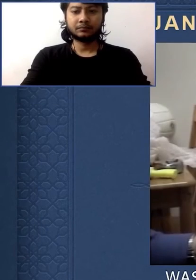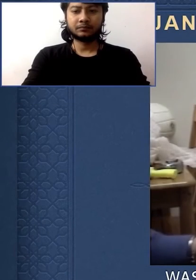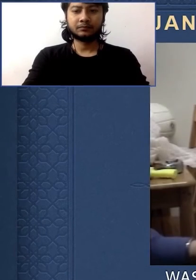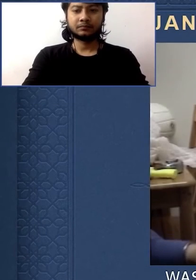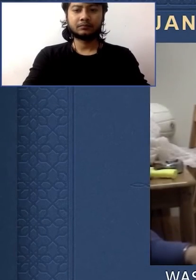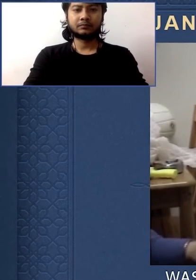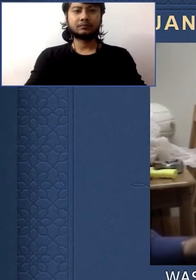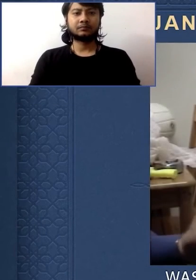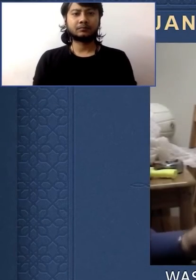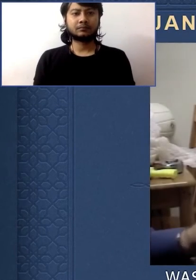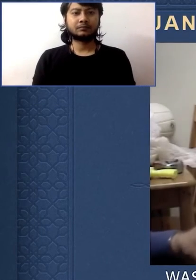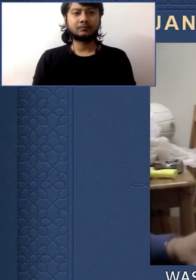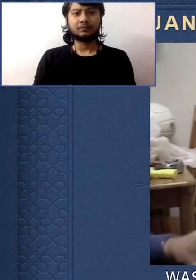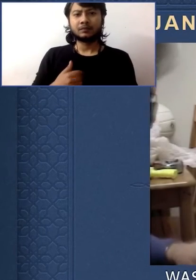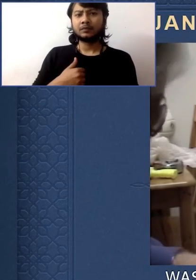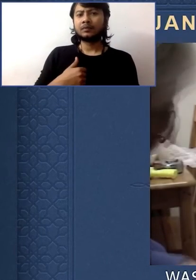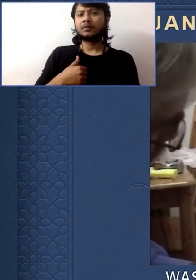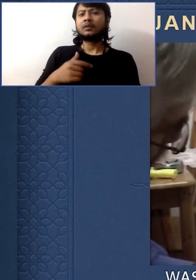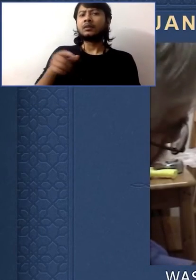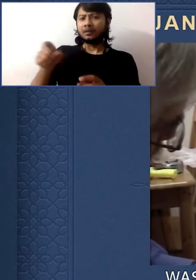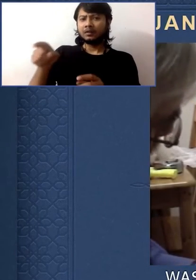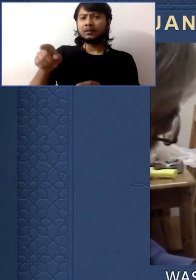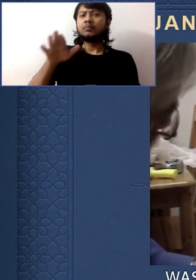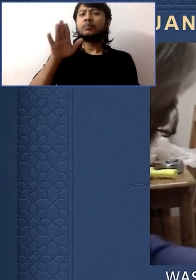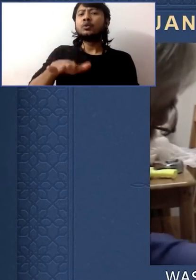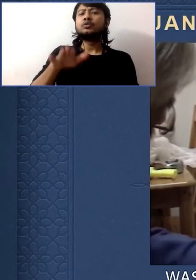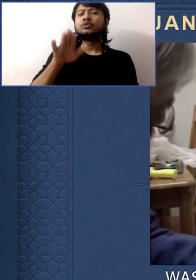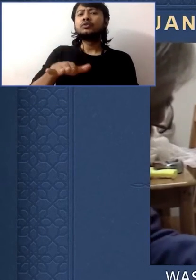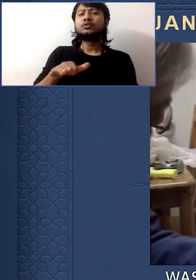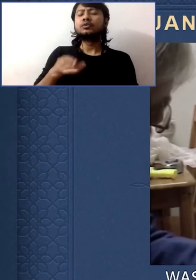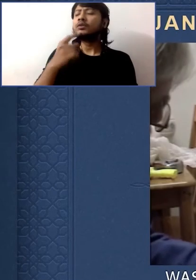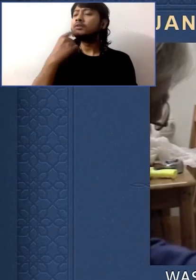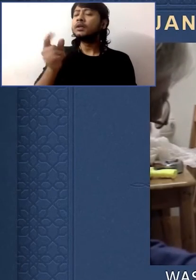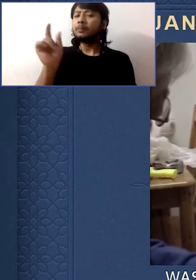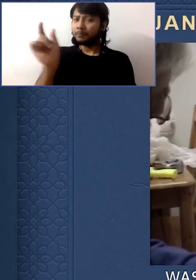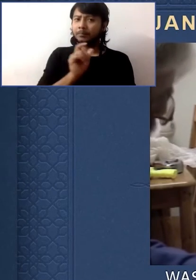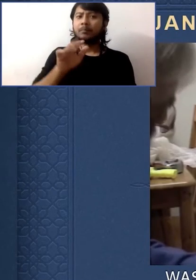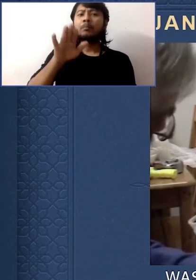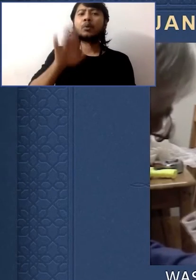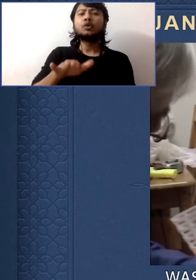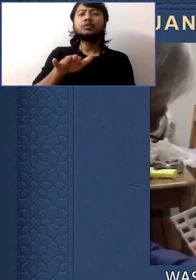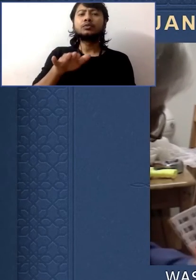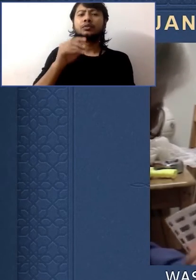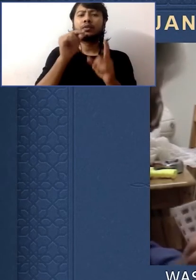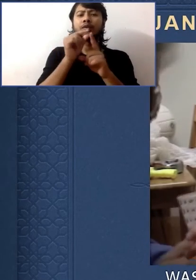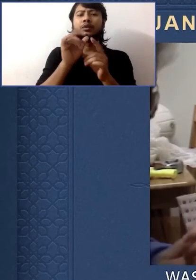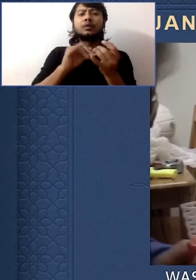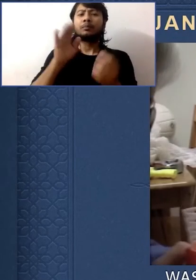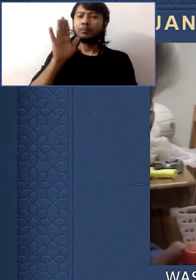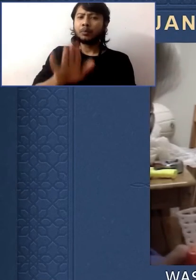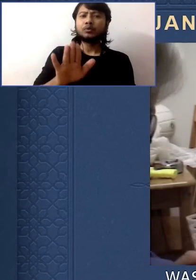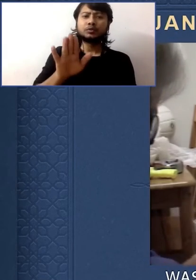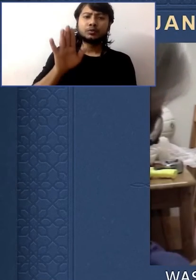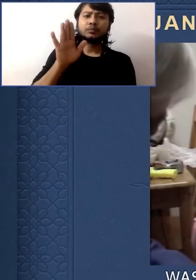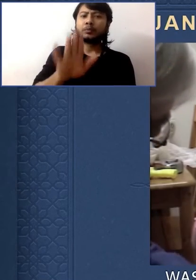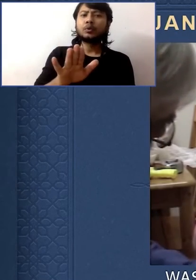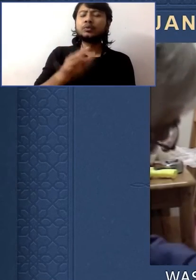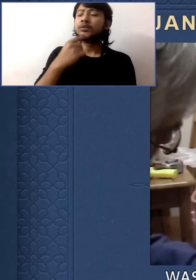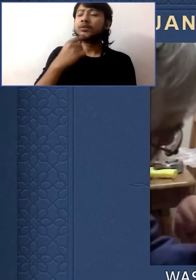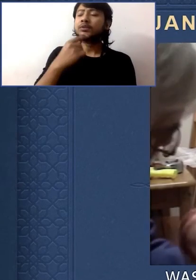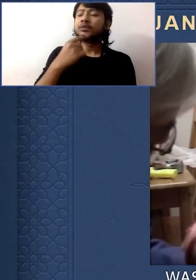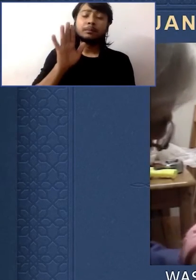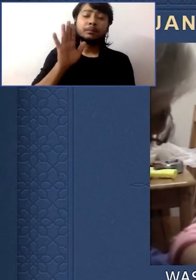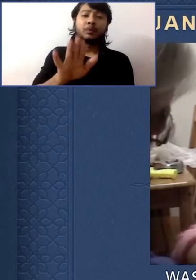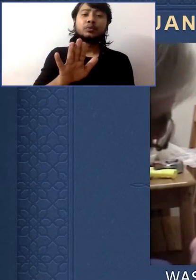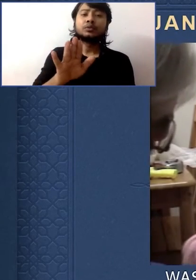What do I do? Say, push it. Tell me, push it. I do it. Push it. Push it. Say, push it. Say,